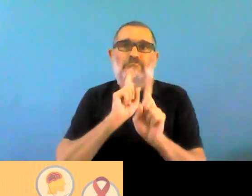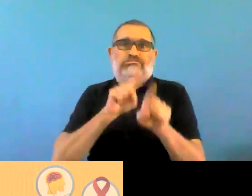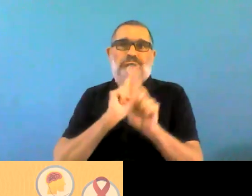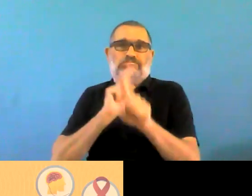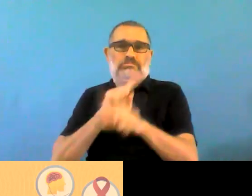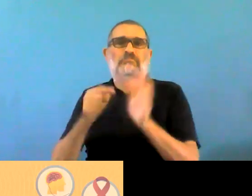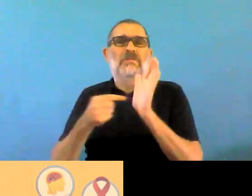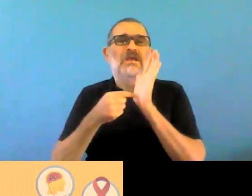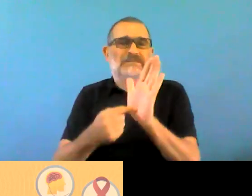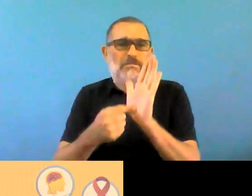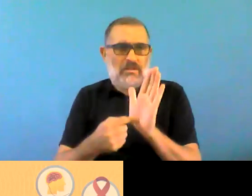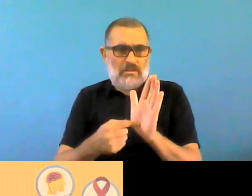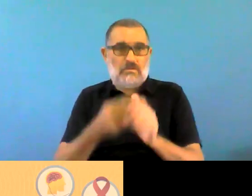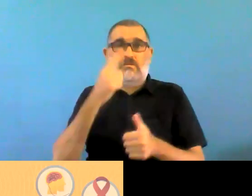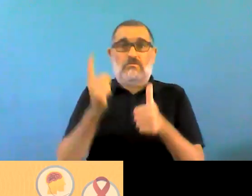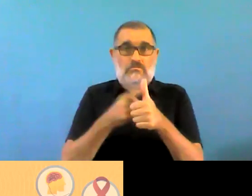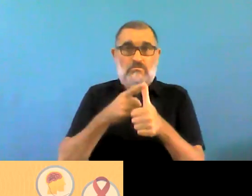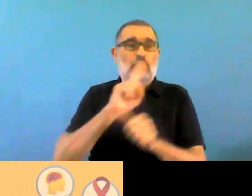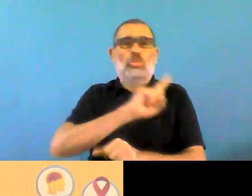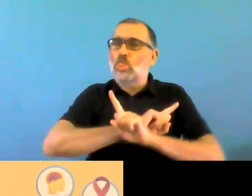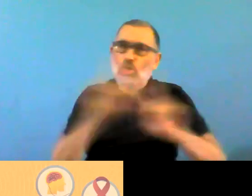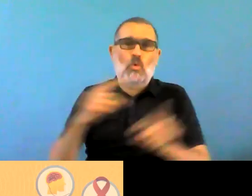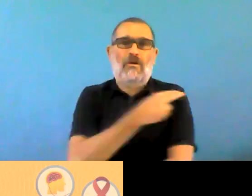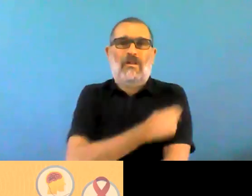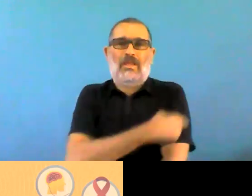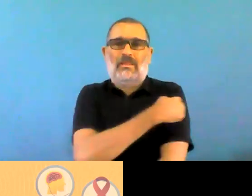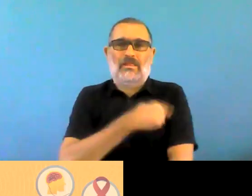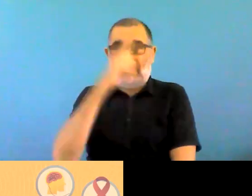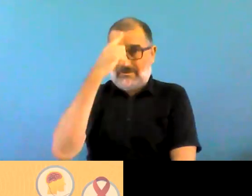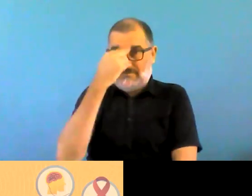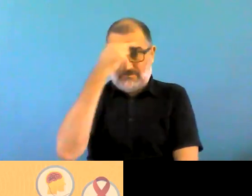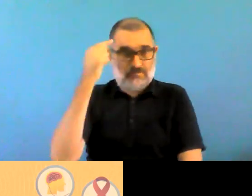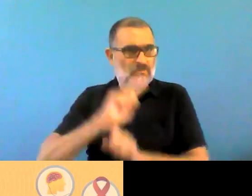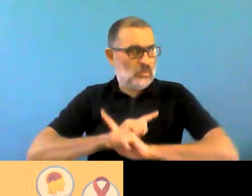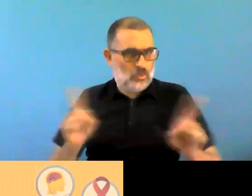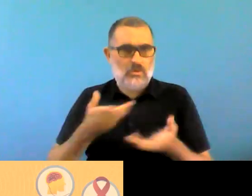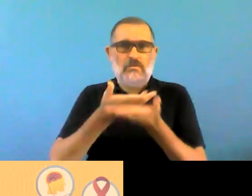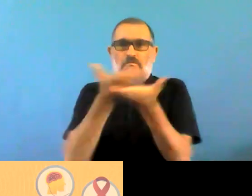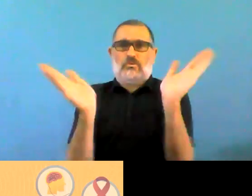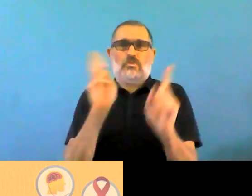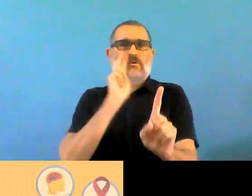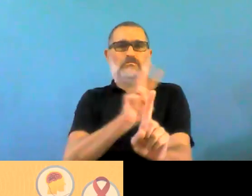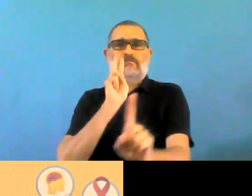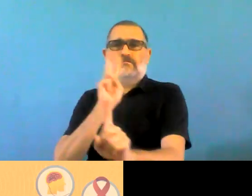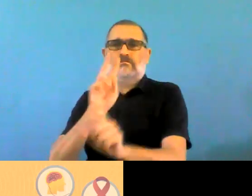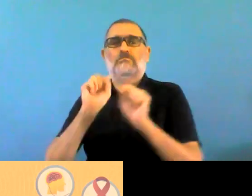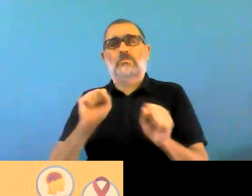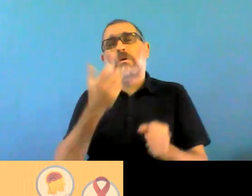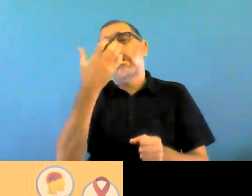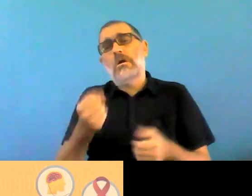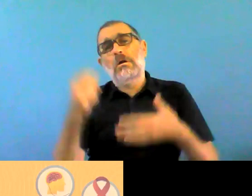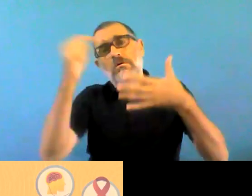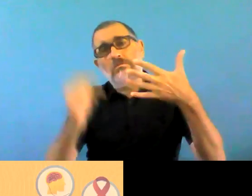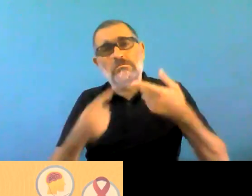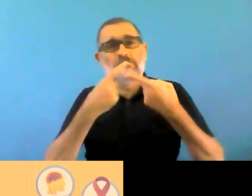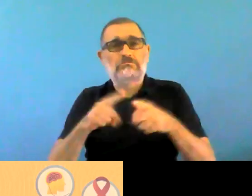interventions that are how to engage and to provide tools and capacities. It is called... Oh, I'm equivocating.